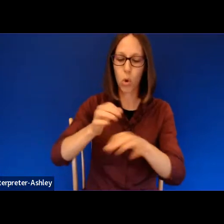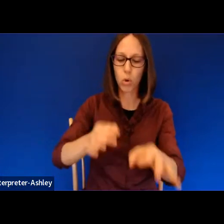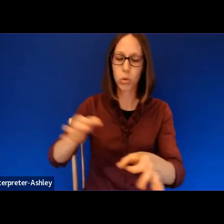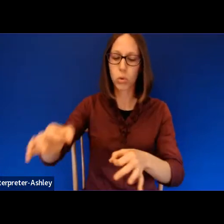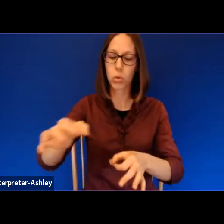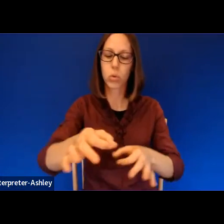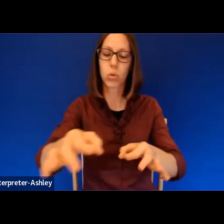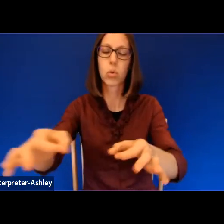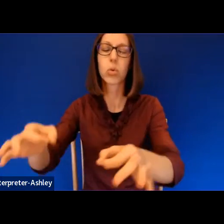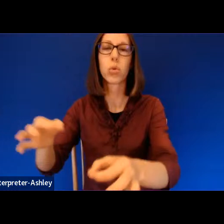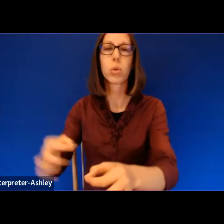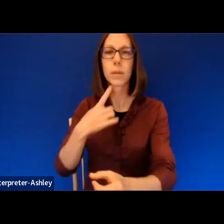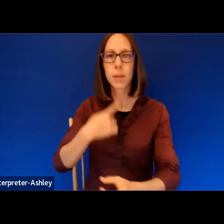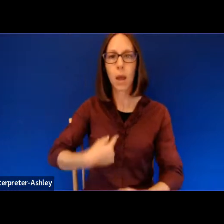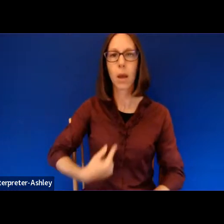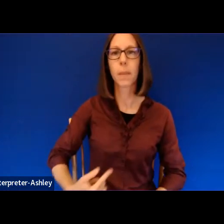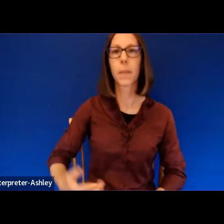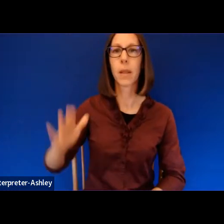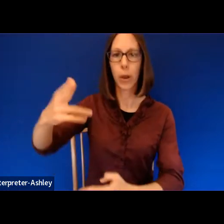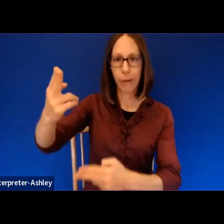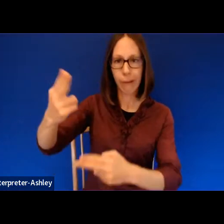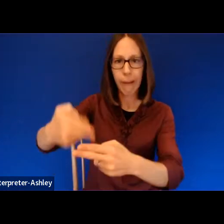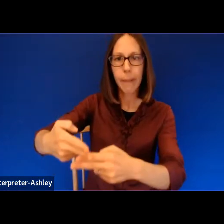you what they wish to be named.